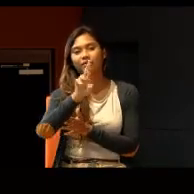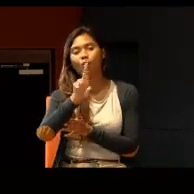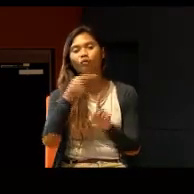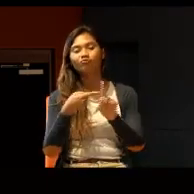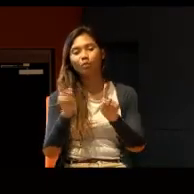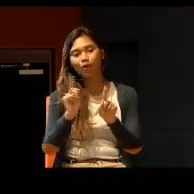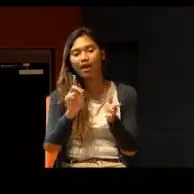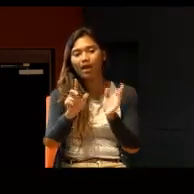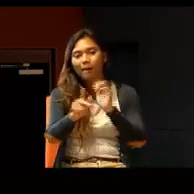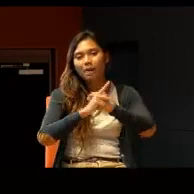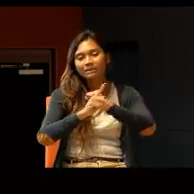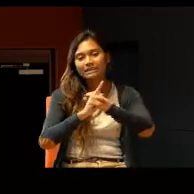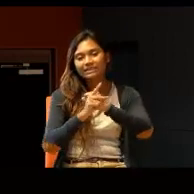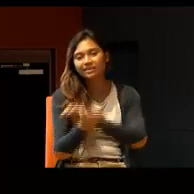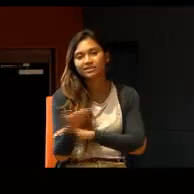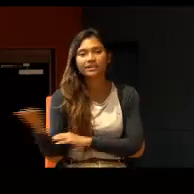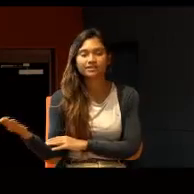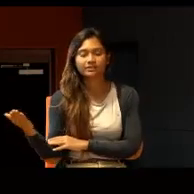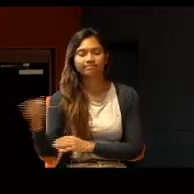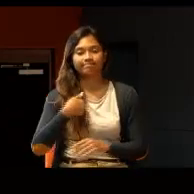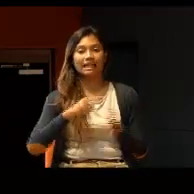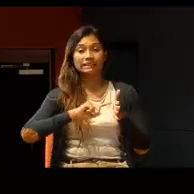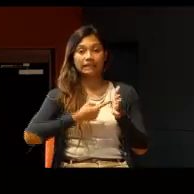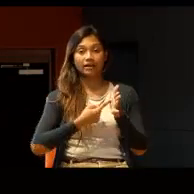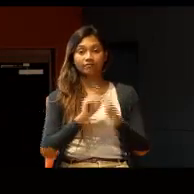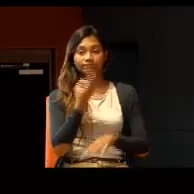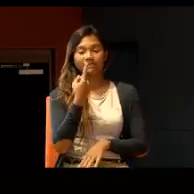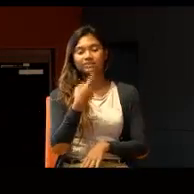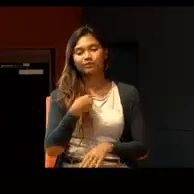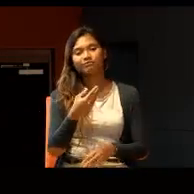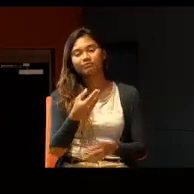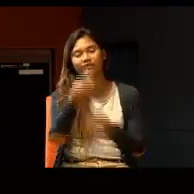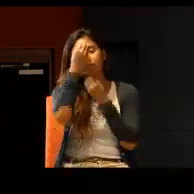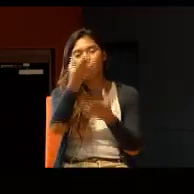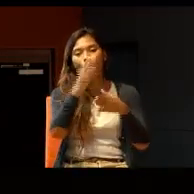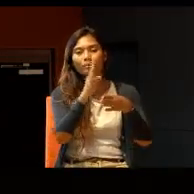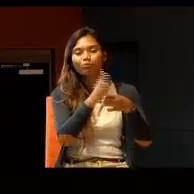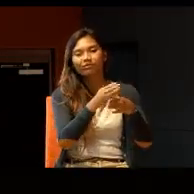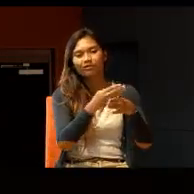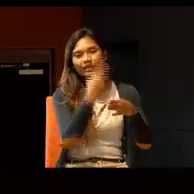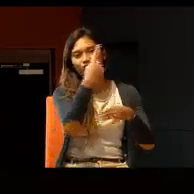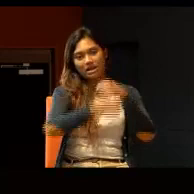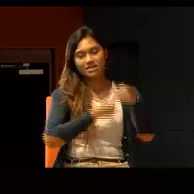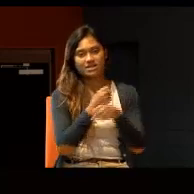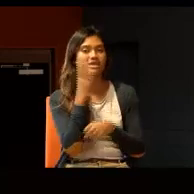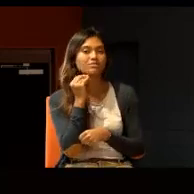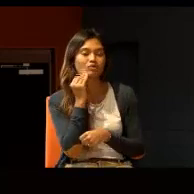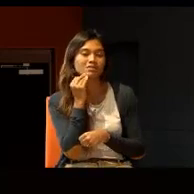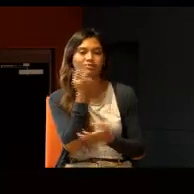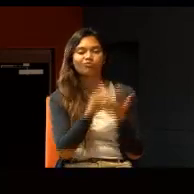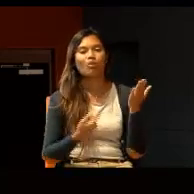So, let me start off first by touching upon it briefly, about my one year there, and what I did